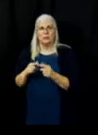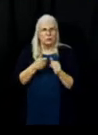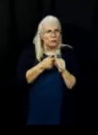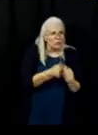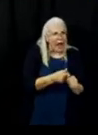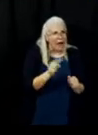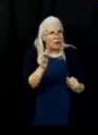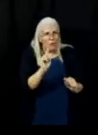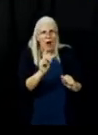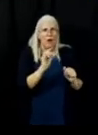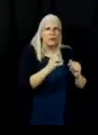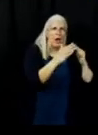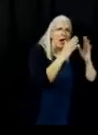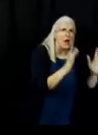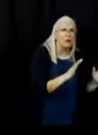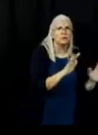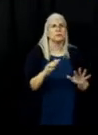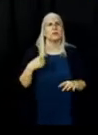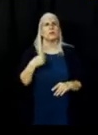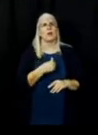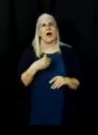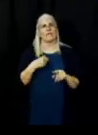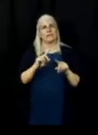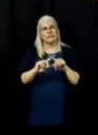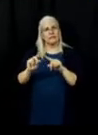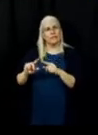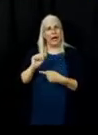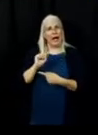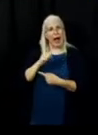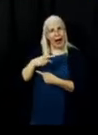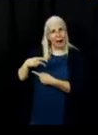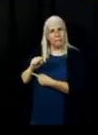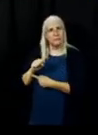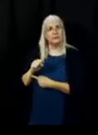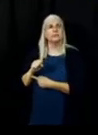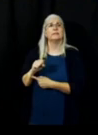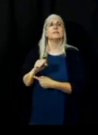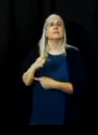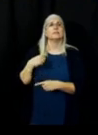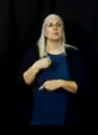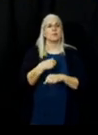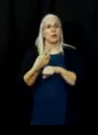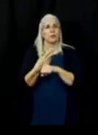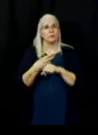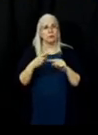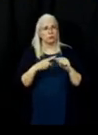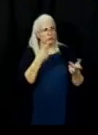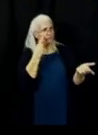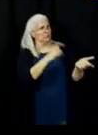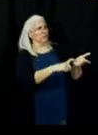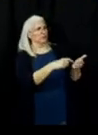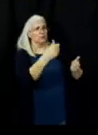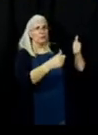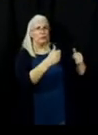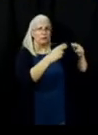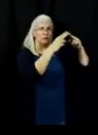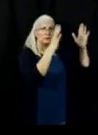they use several different apps, a collector application that will be utilized for identifying the structures. We use several different